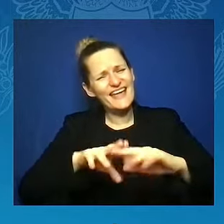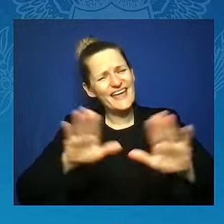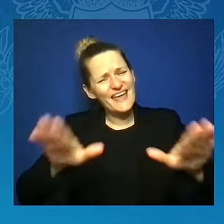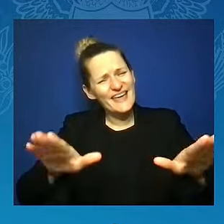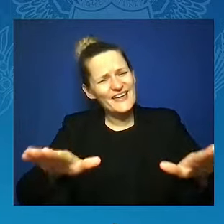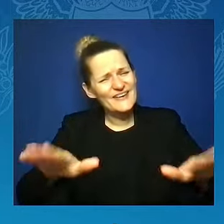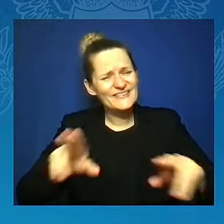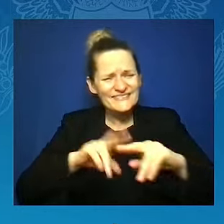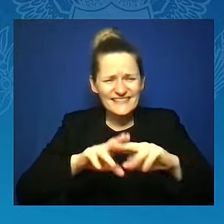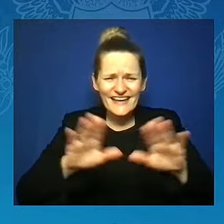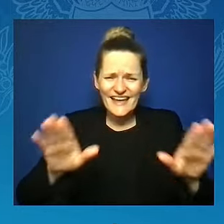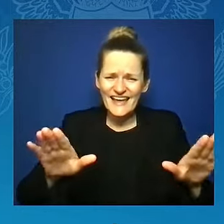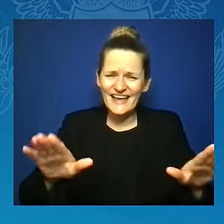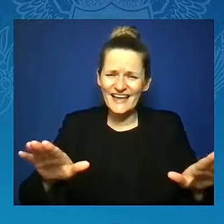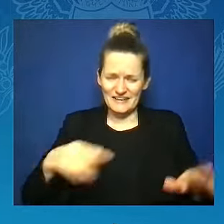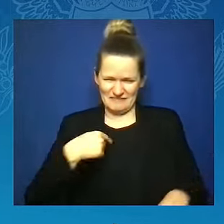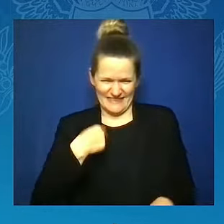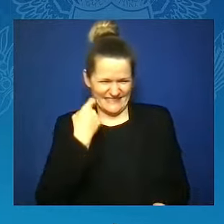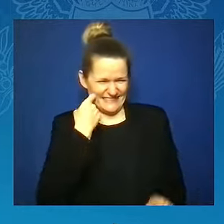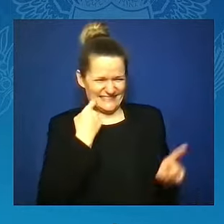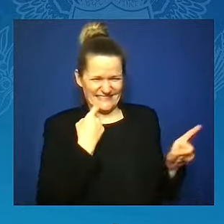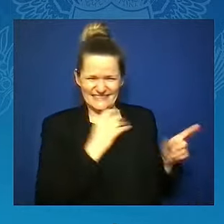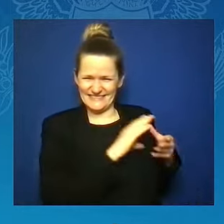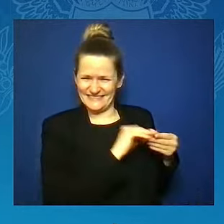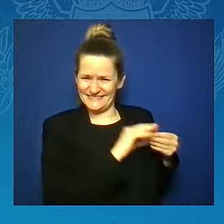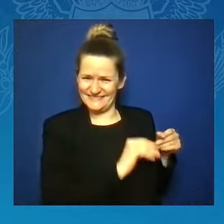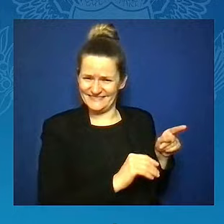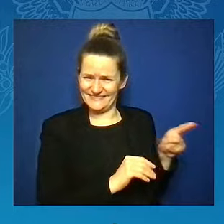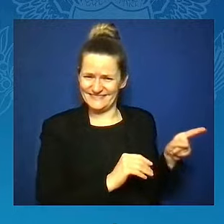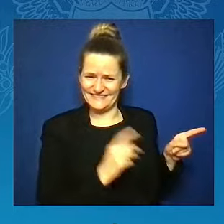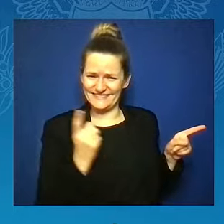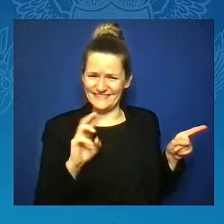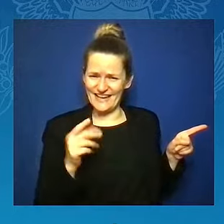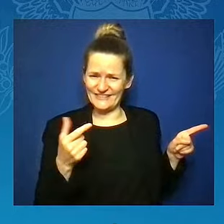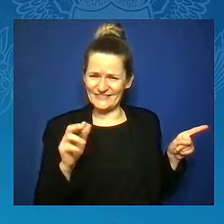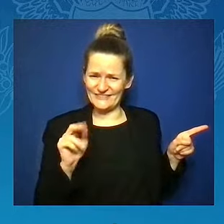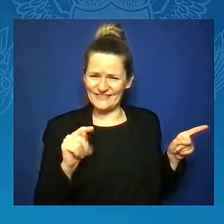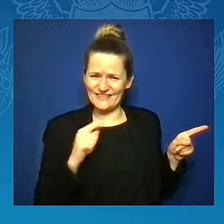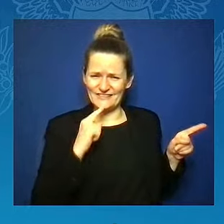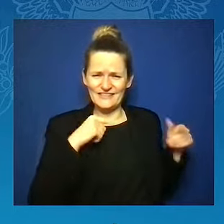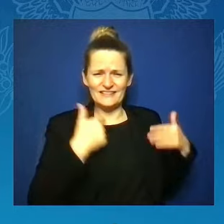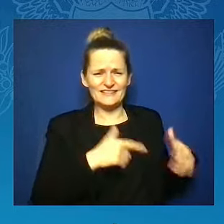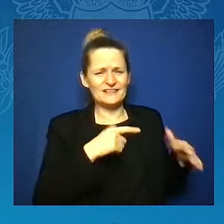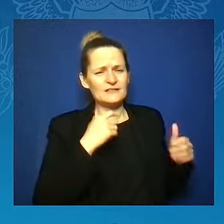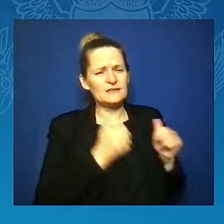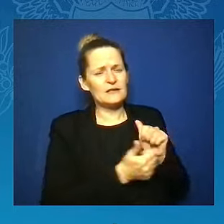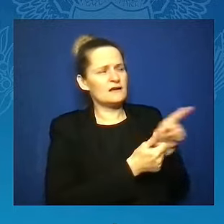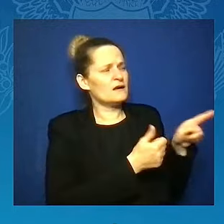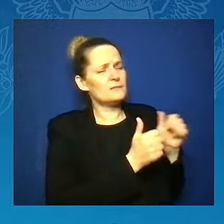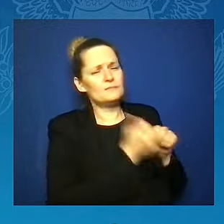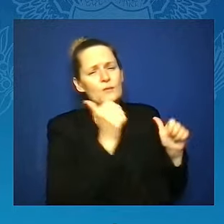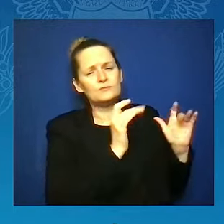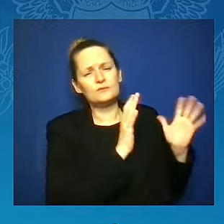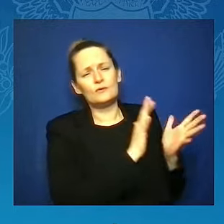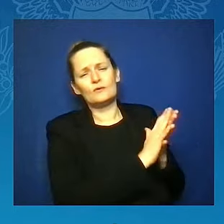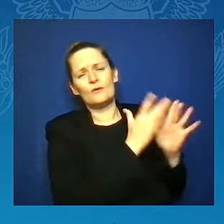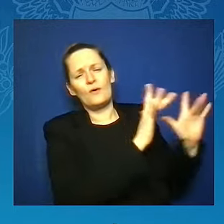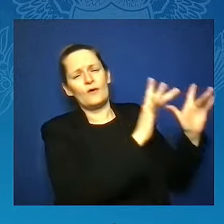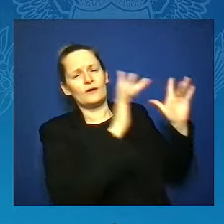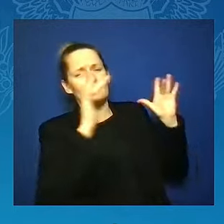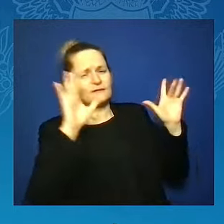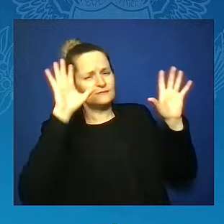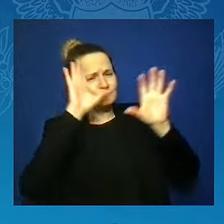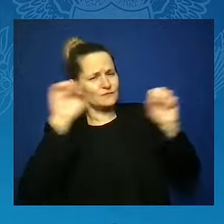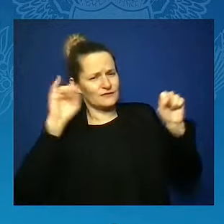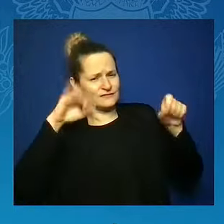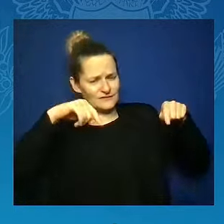to your most glorious president, Stacy N.C. Grant, she and I talked about this visit months